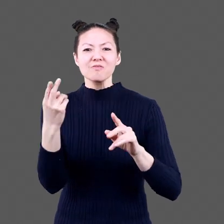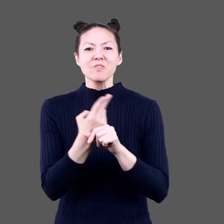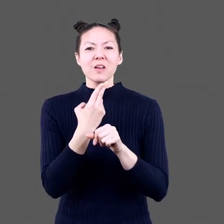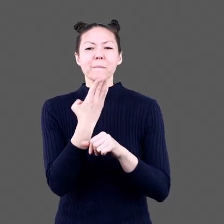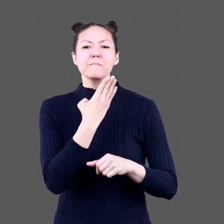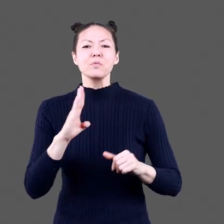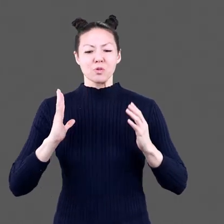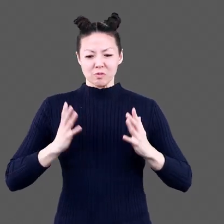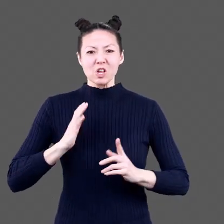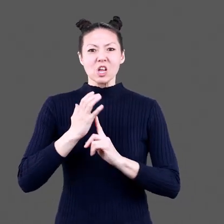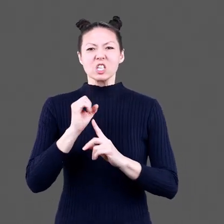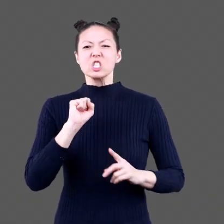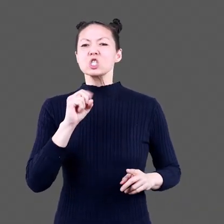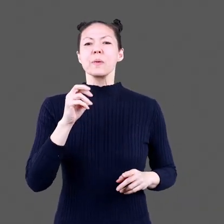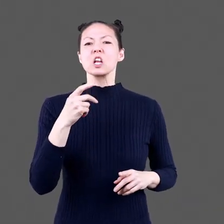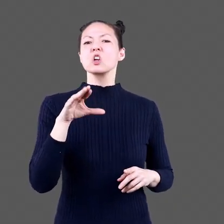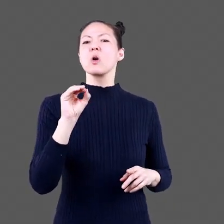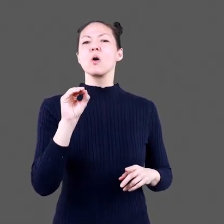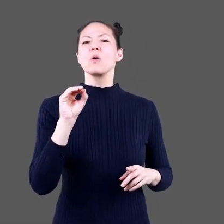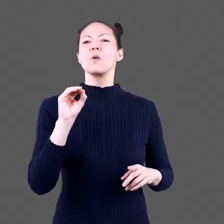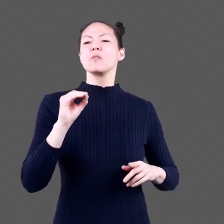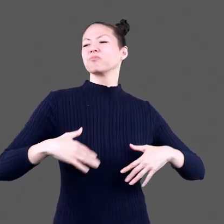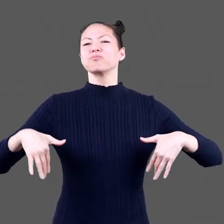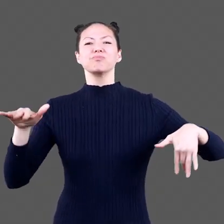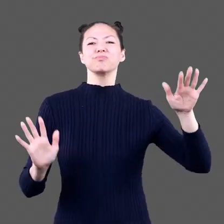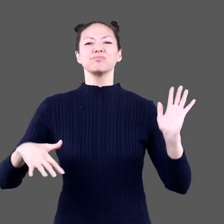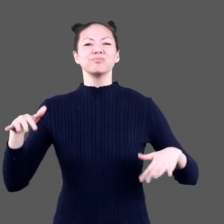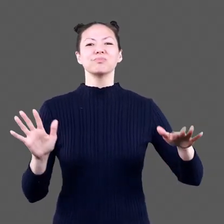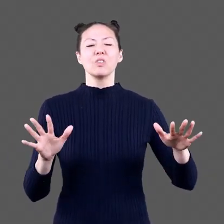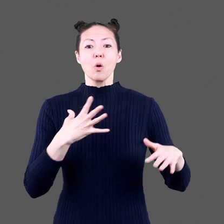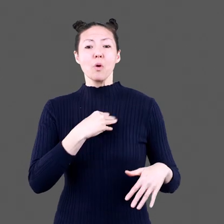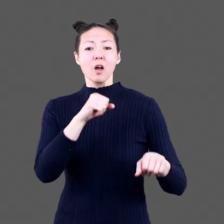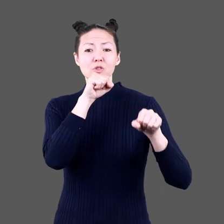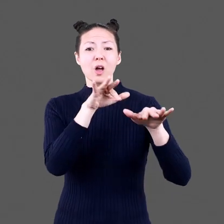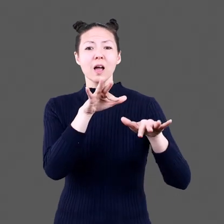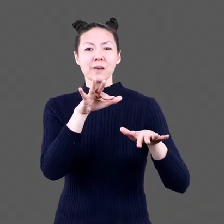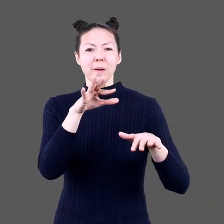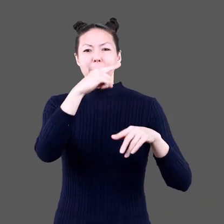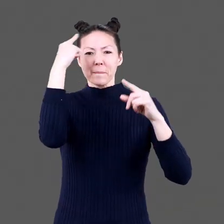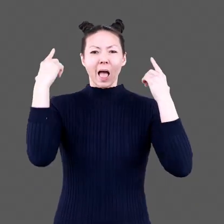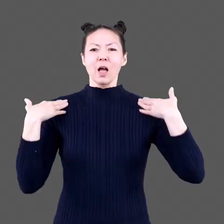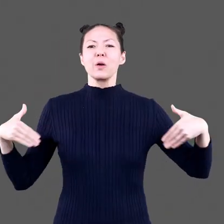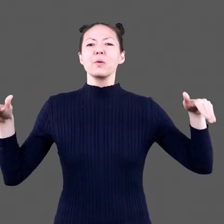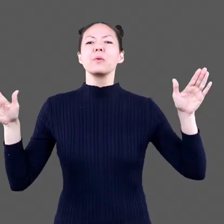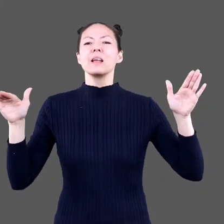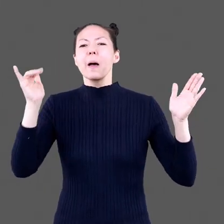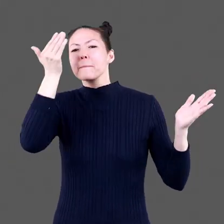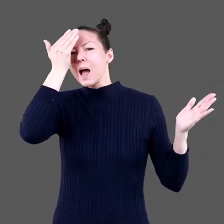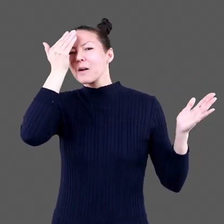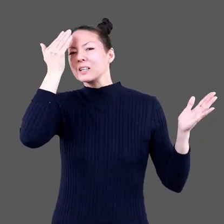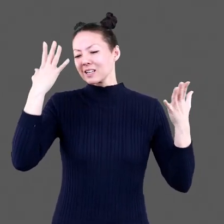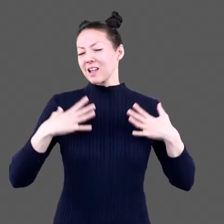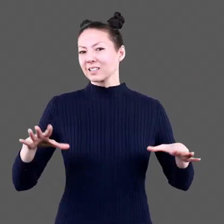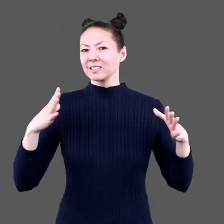dragon wears a blue superhero suit with a red cape It flexes its arms A white dragon with black wings